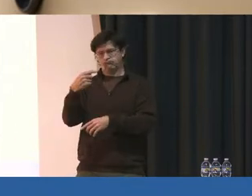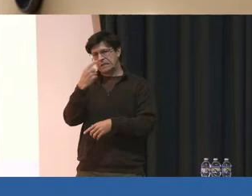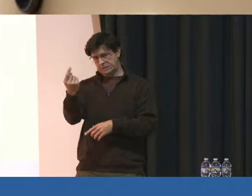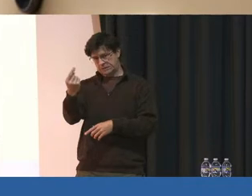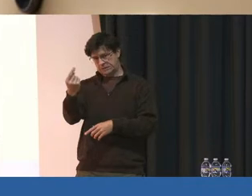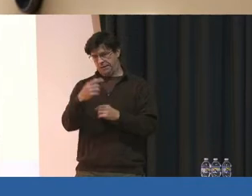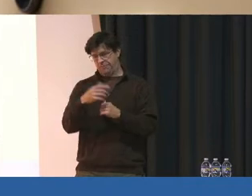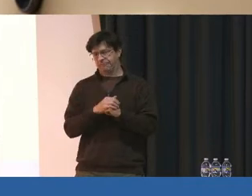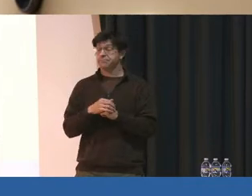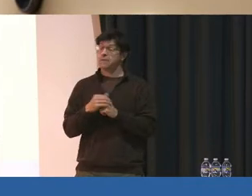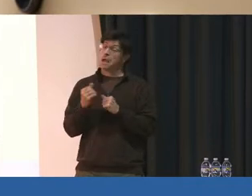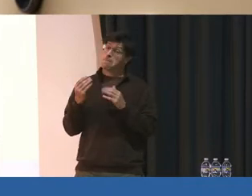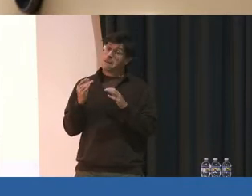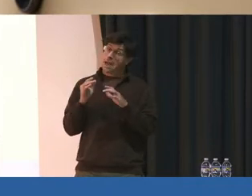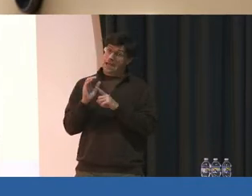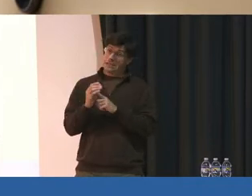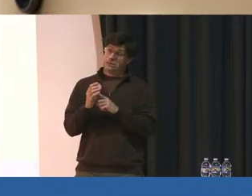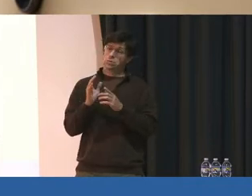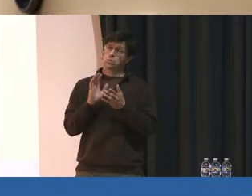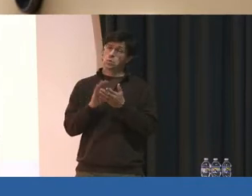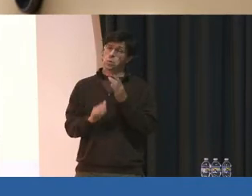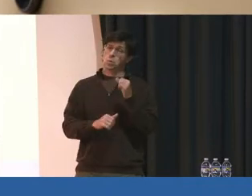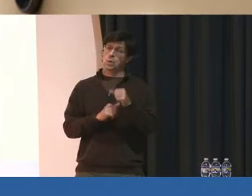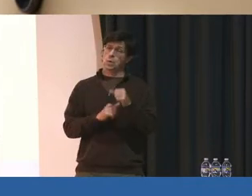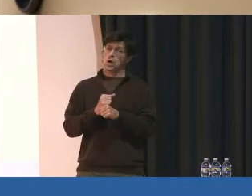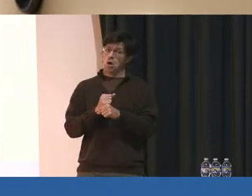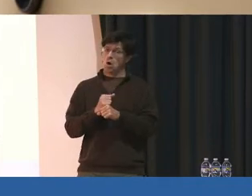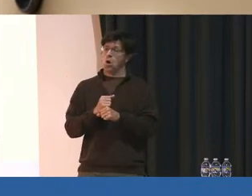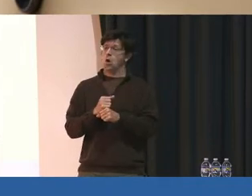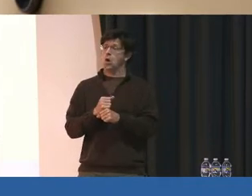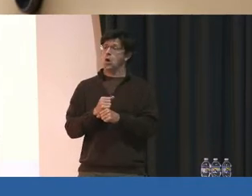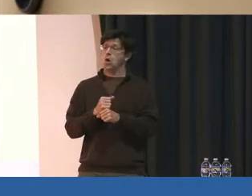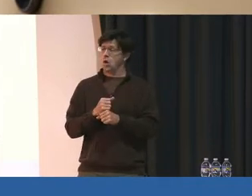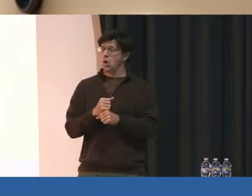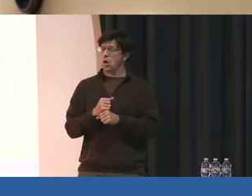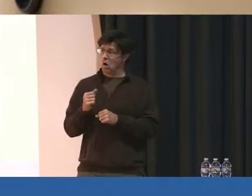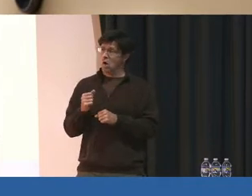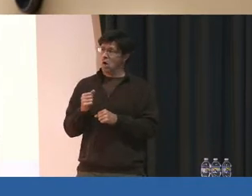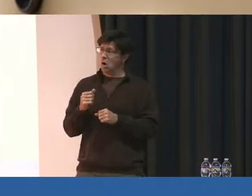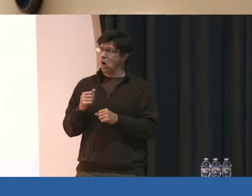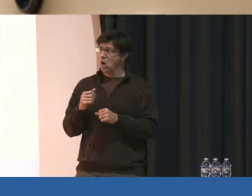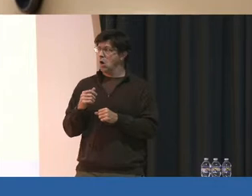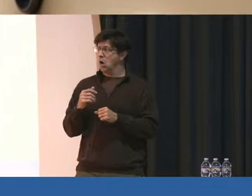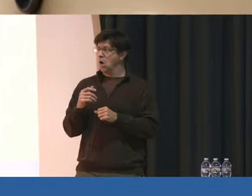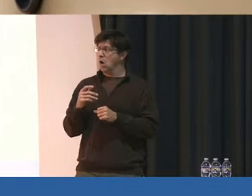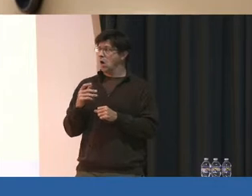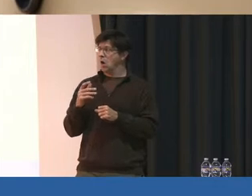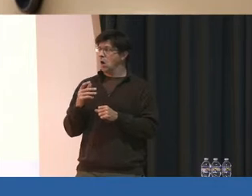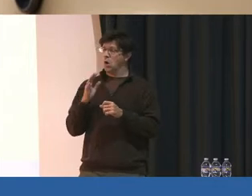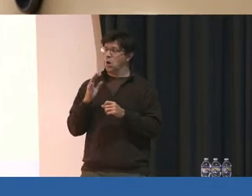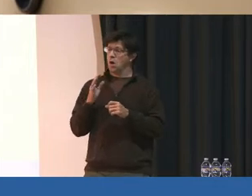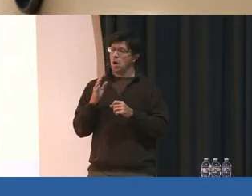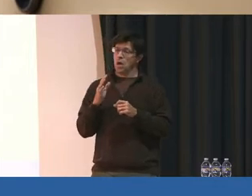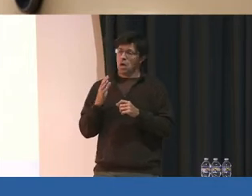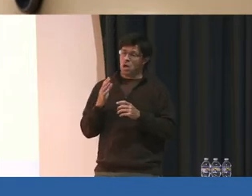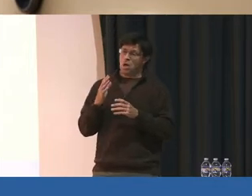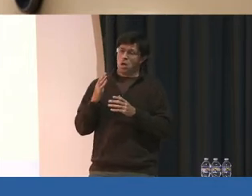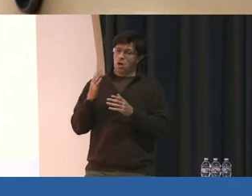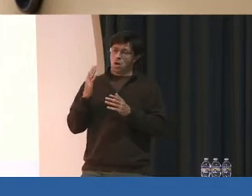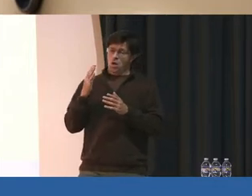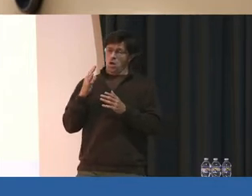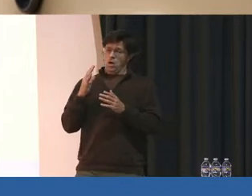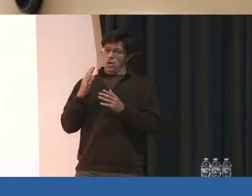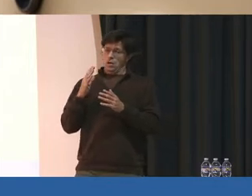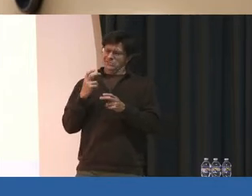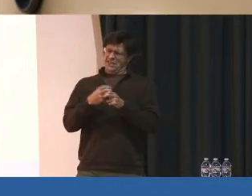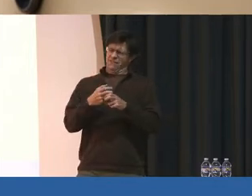Now, in many cases, this school year alone, harm has averted students speaking up and a weapon or